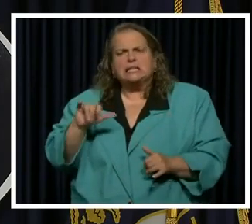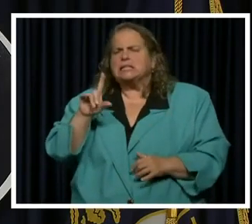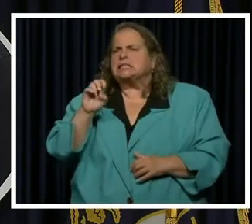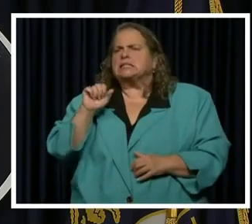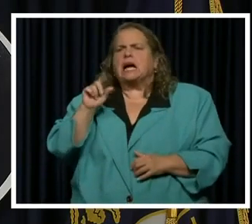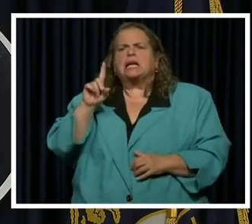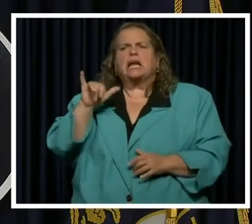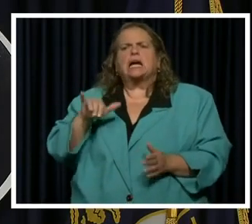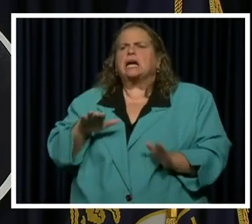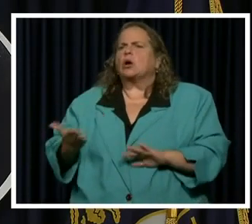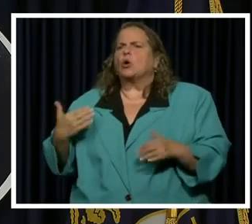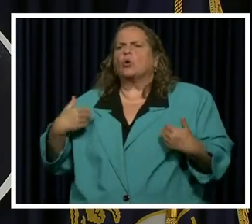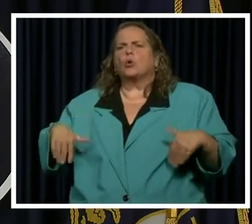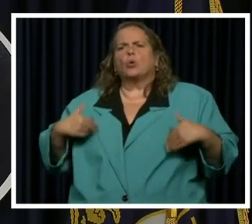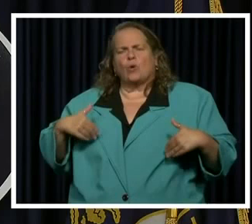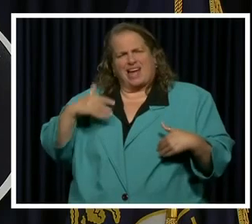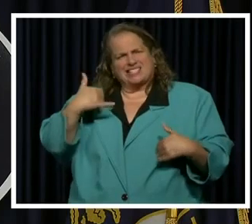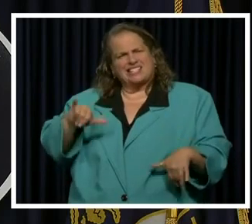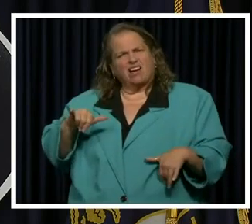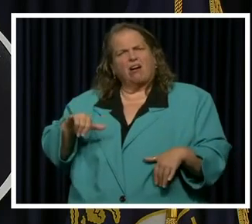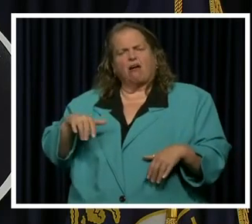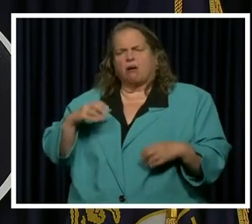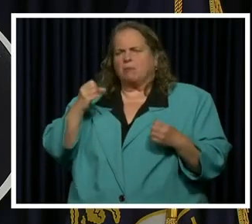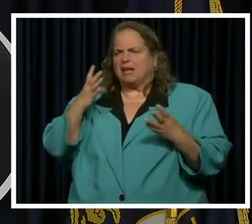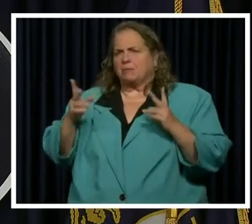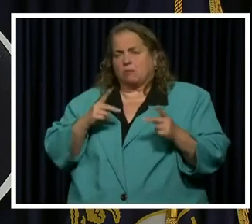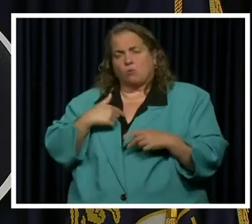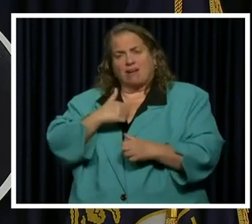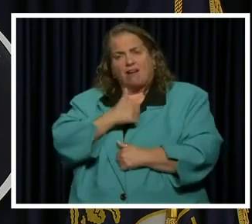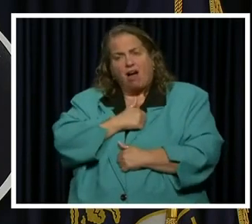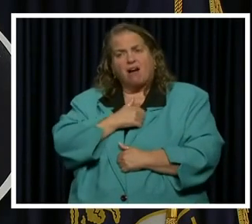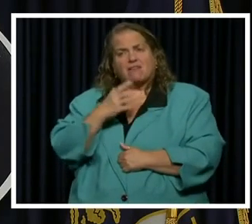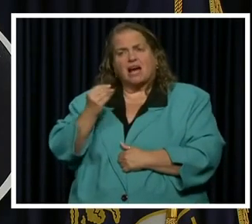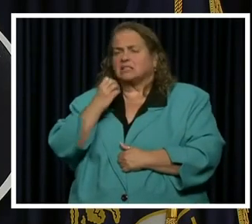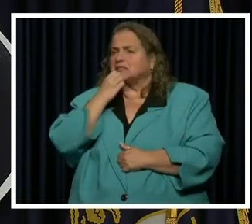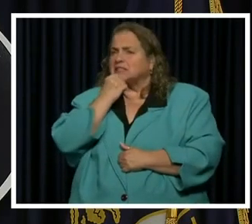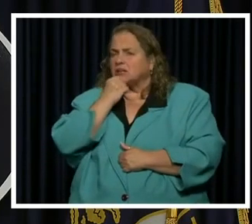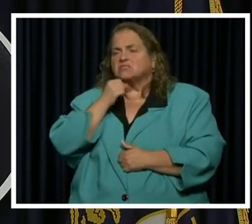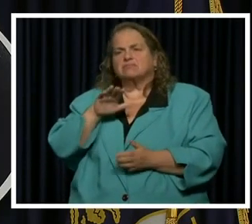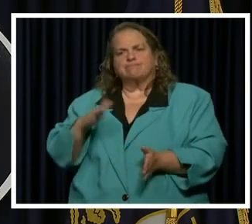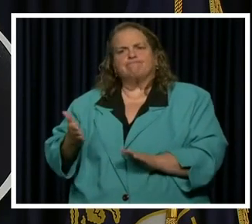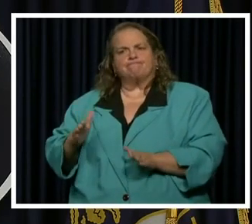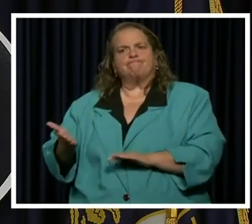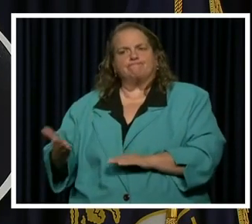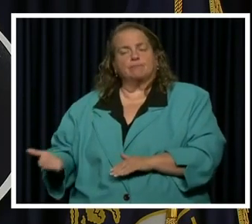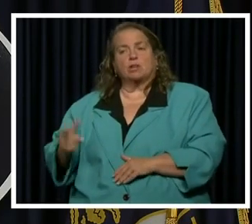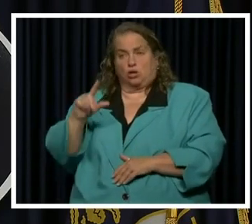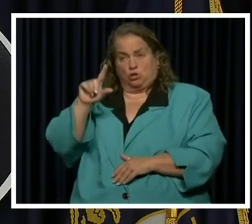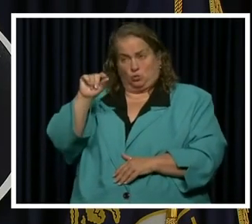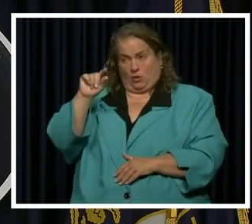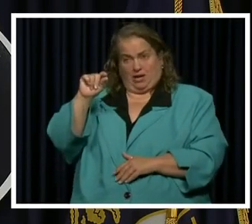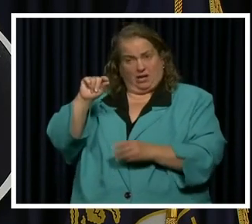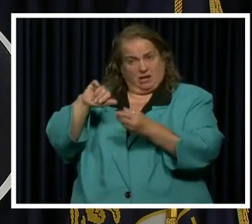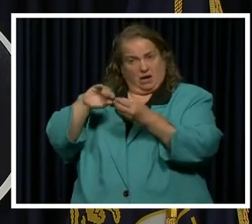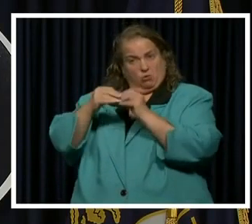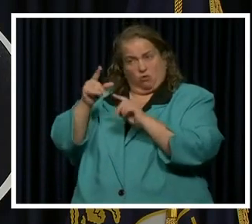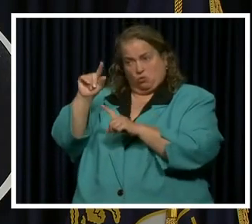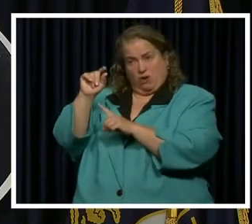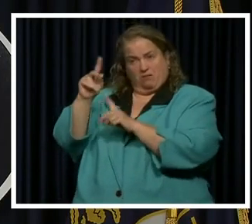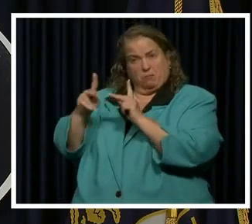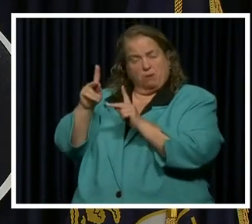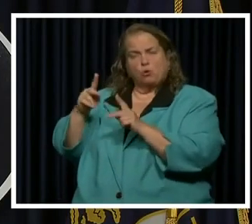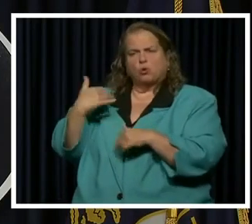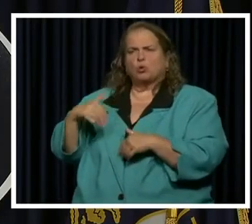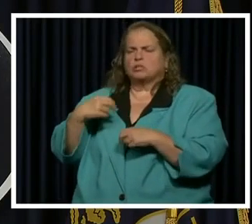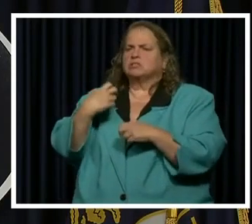we love and care about and 20 is a is a hard number. That's a tough number. It's better